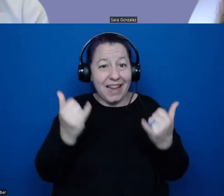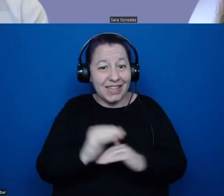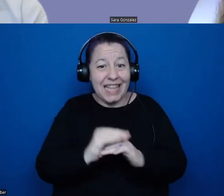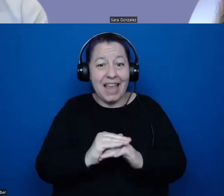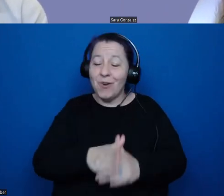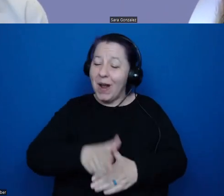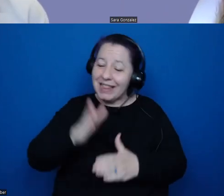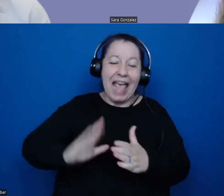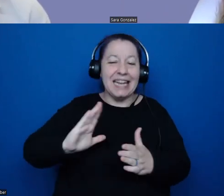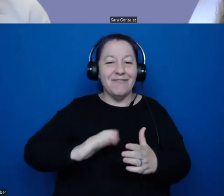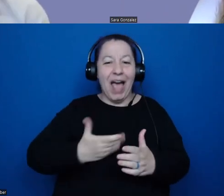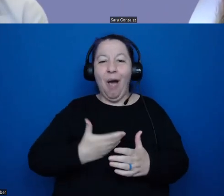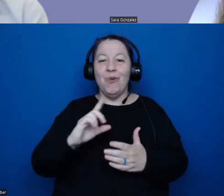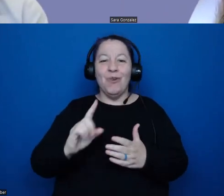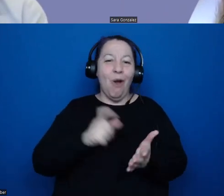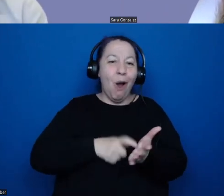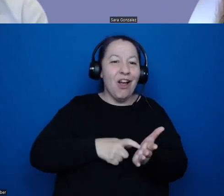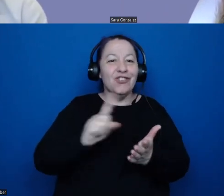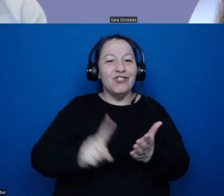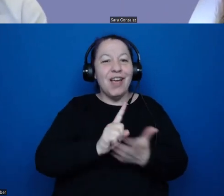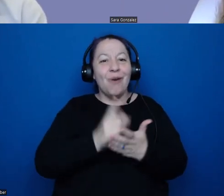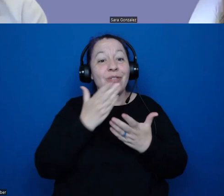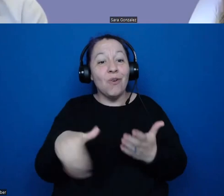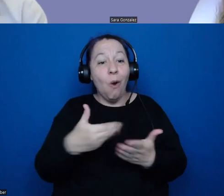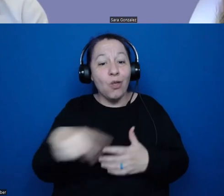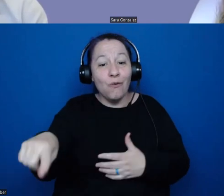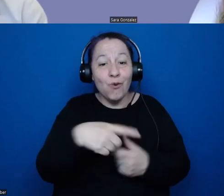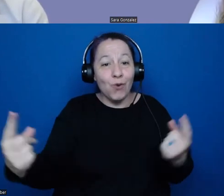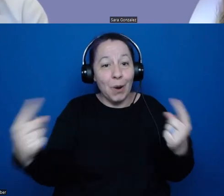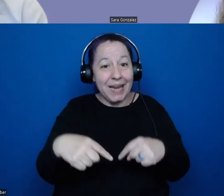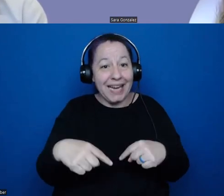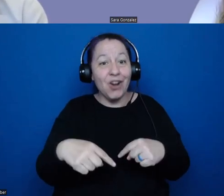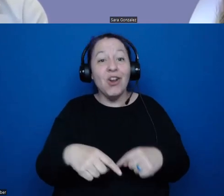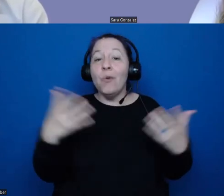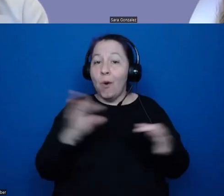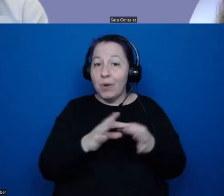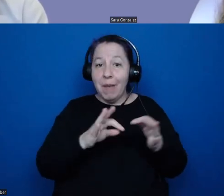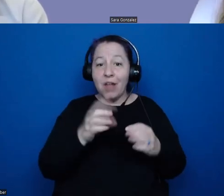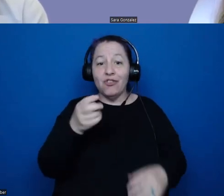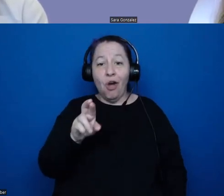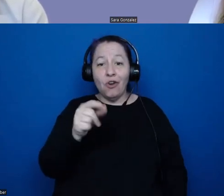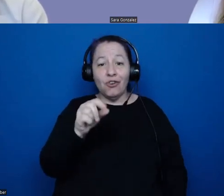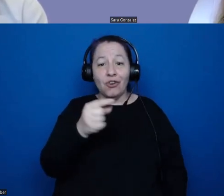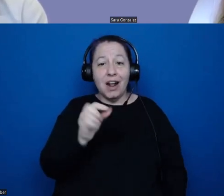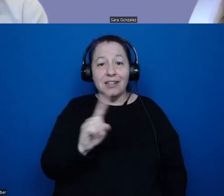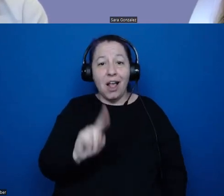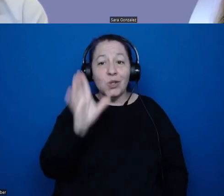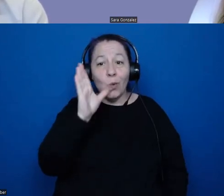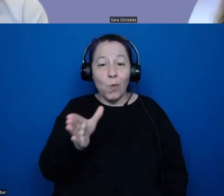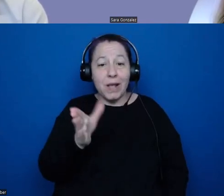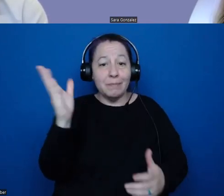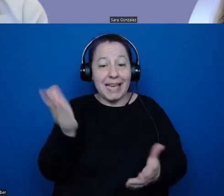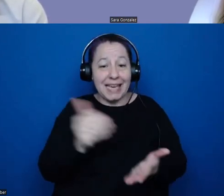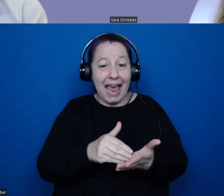hour. Thank you all for being here. And as we've mentioned, Dr. Gonzalez will be speaking again to the AIA on Thursday,